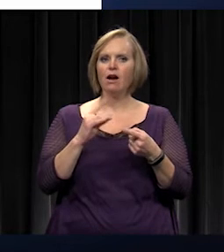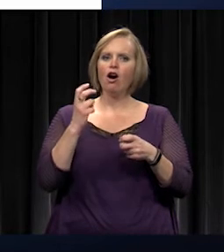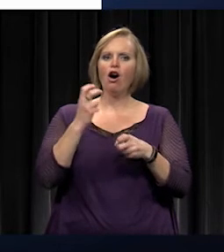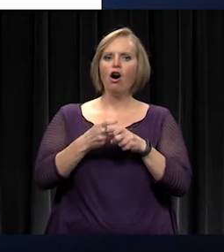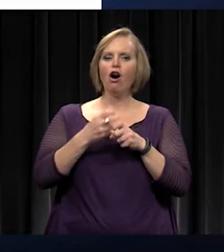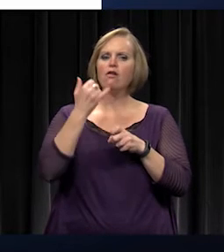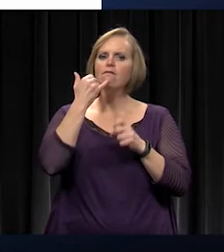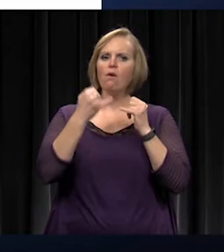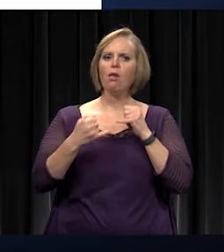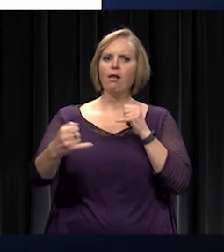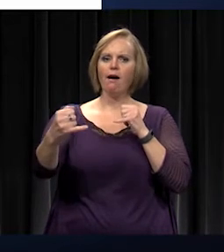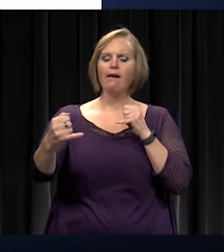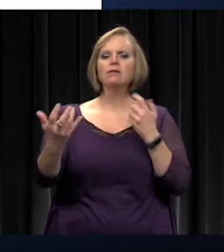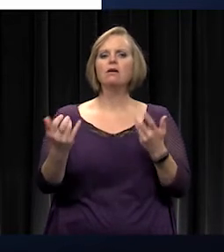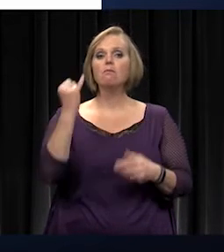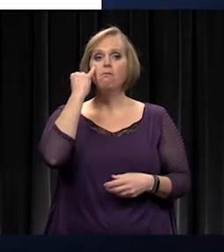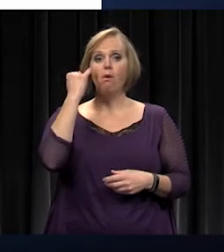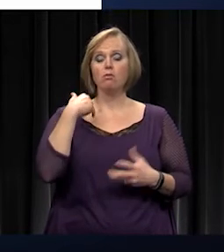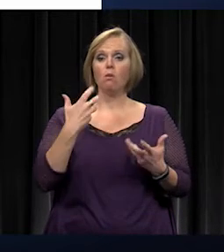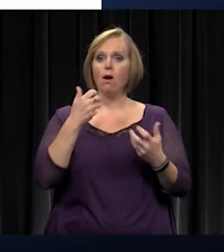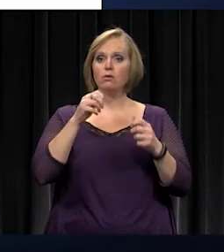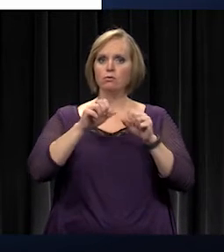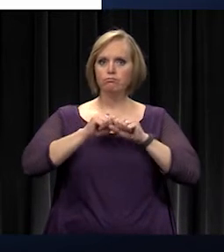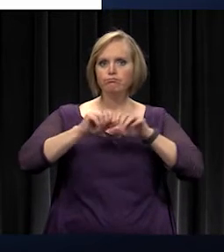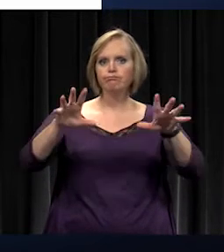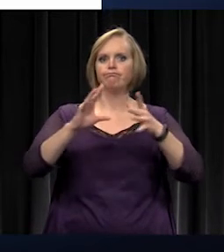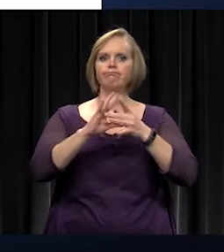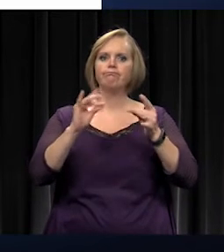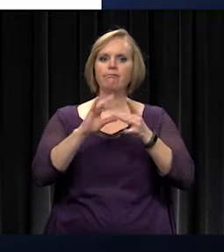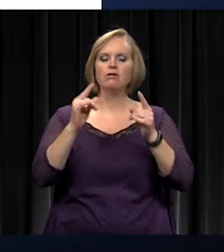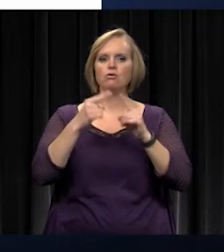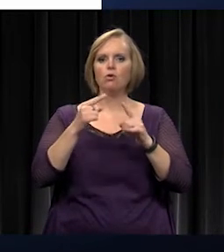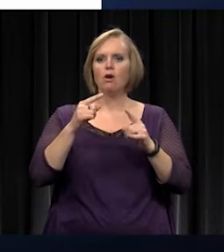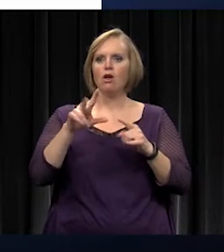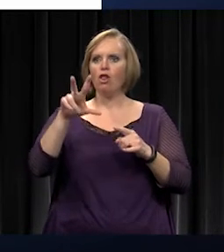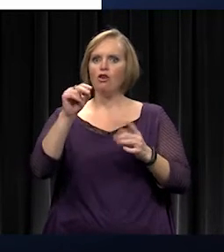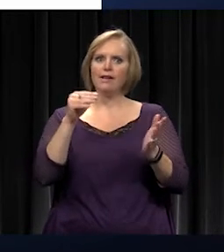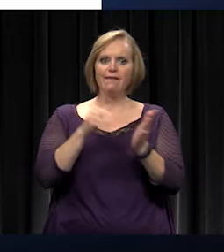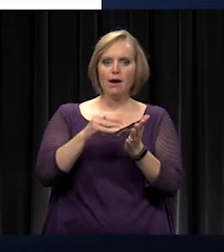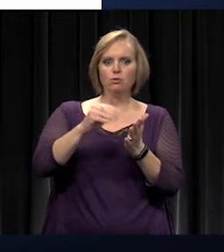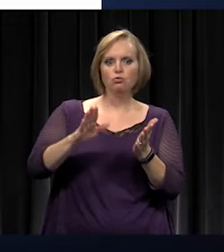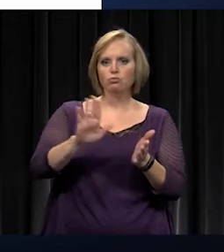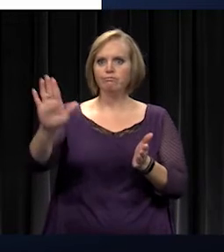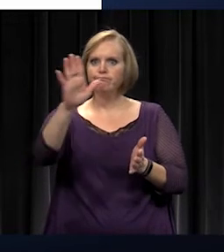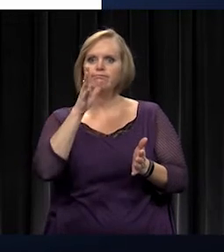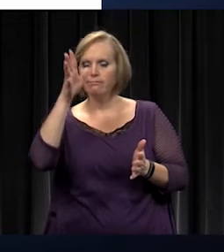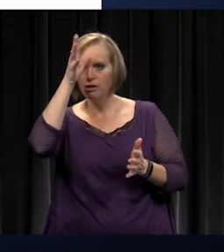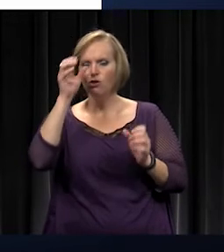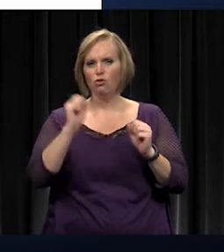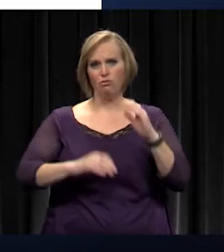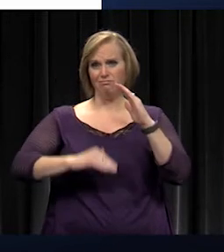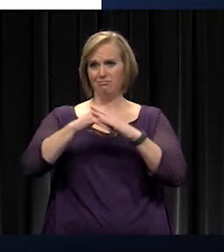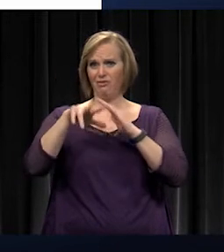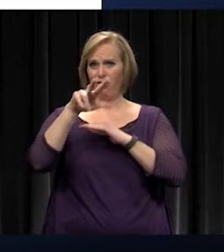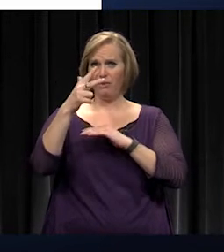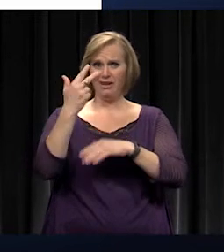lines, so if I want to send a message to the parents of 30,000 students, it can take up to three days.